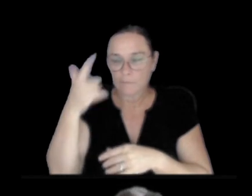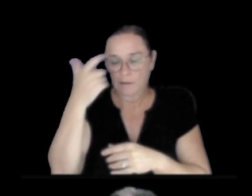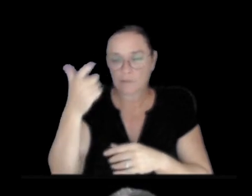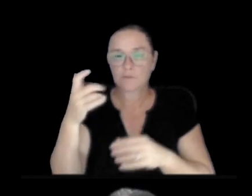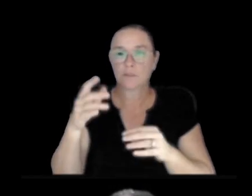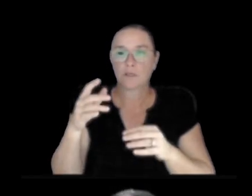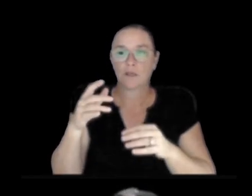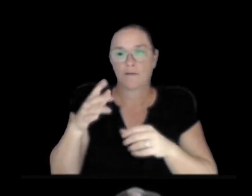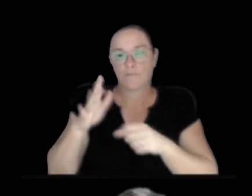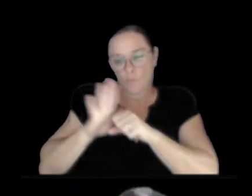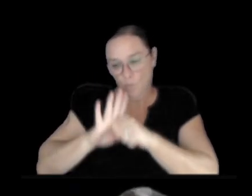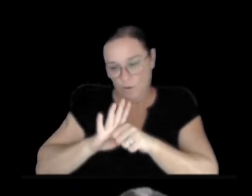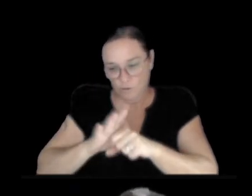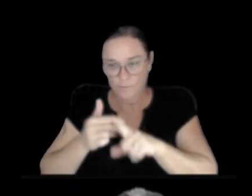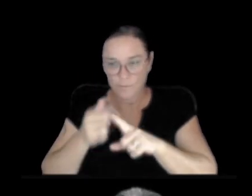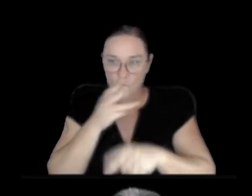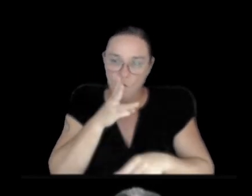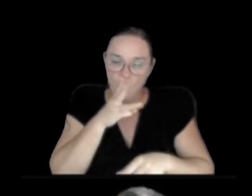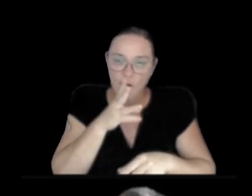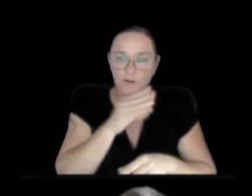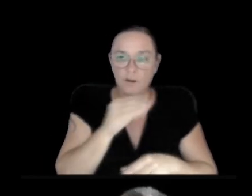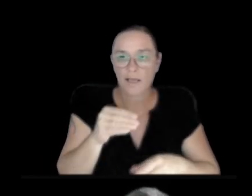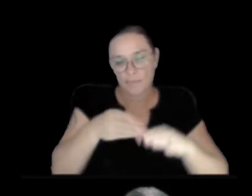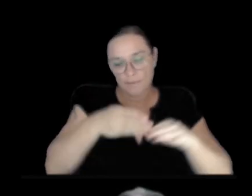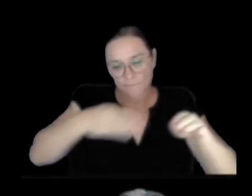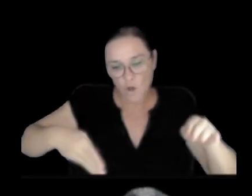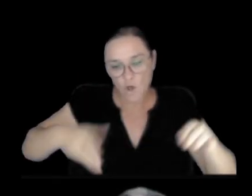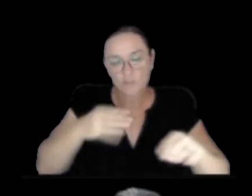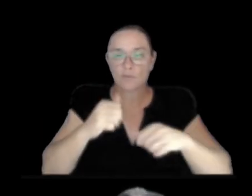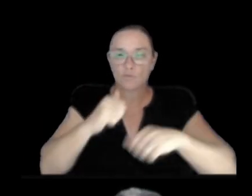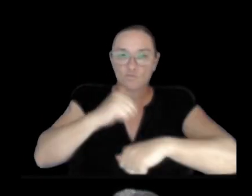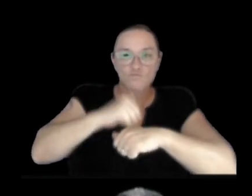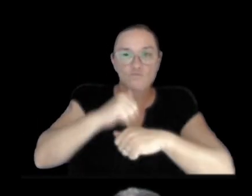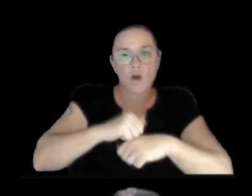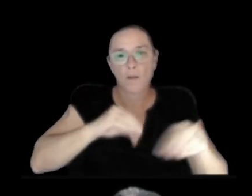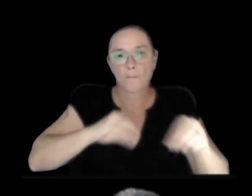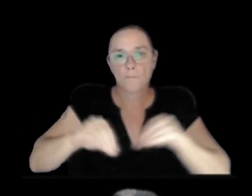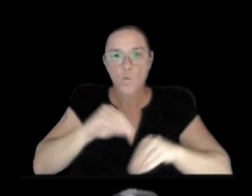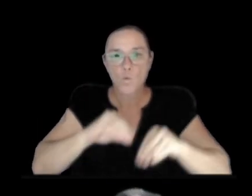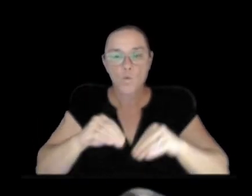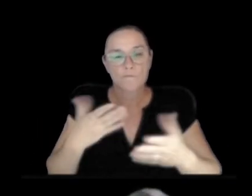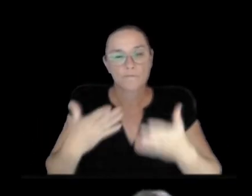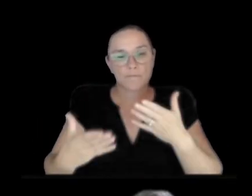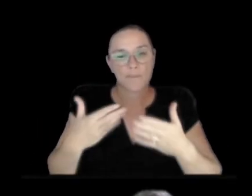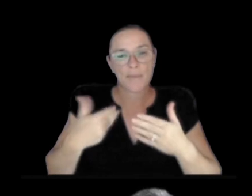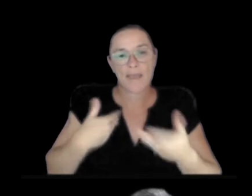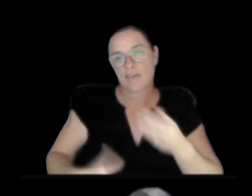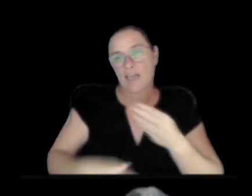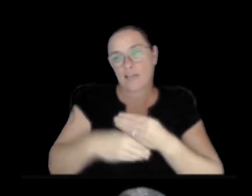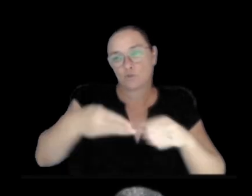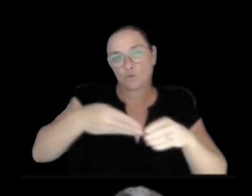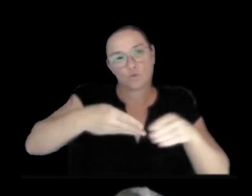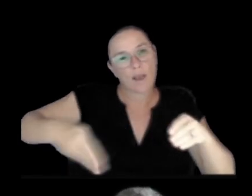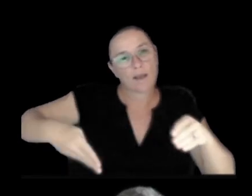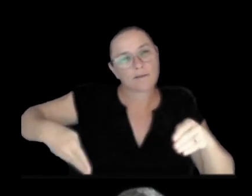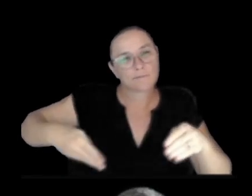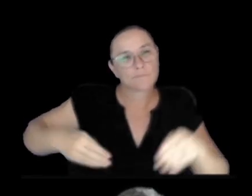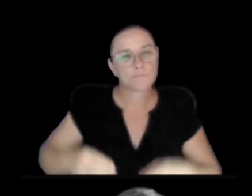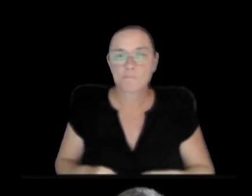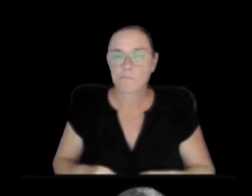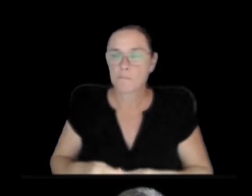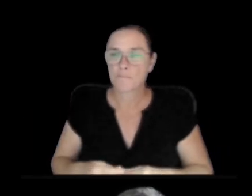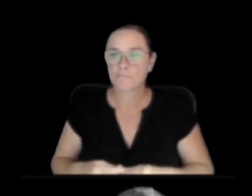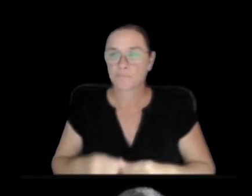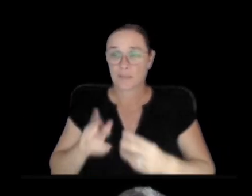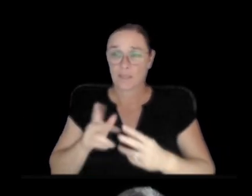on some of those moving faults and the blocks of rock that might have caused a little bit of extra cracking and migration as well. In either